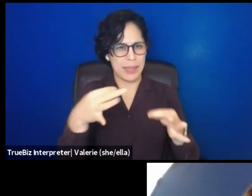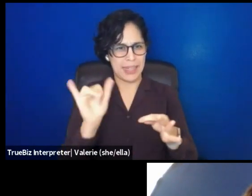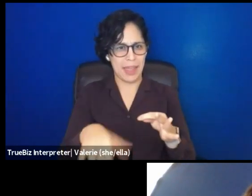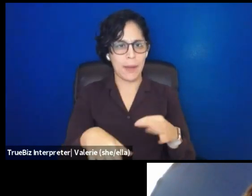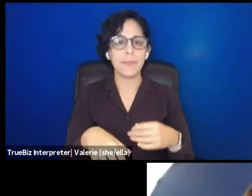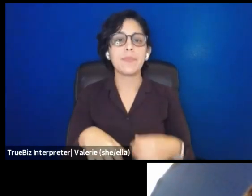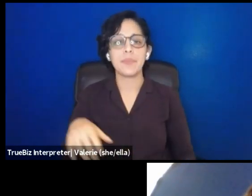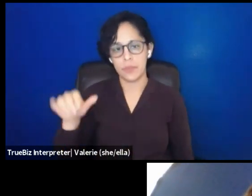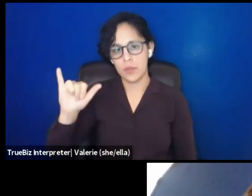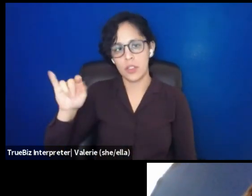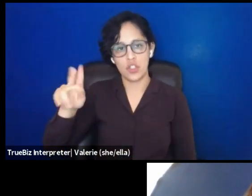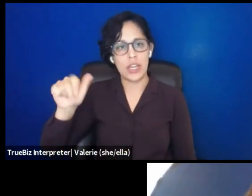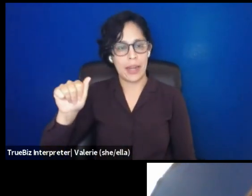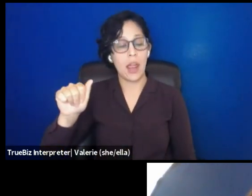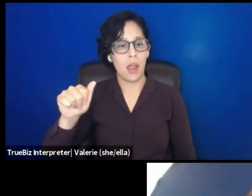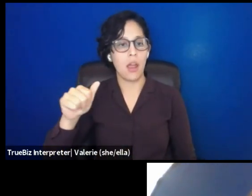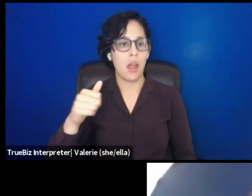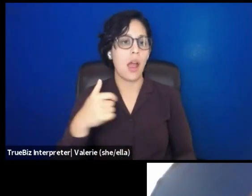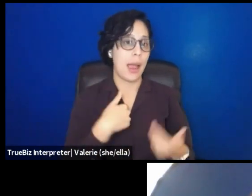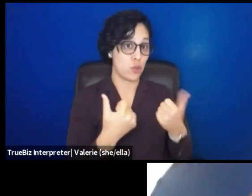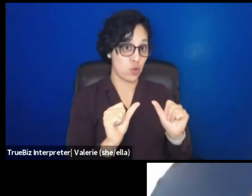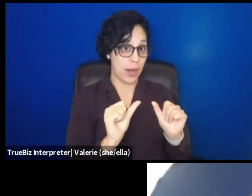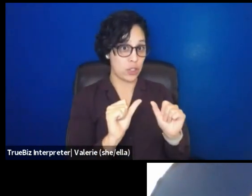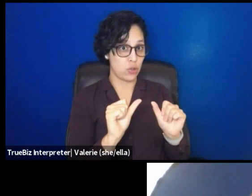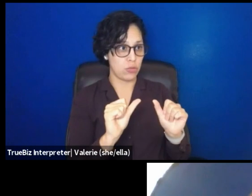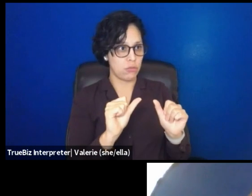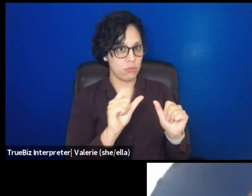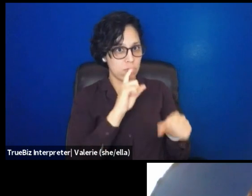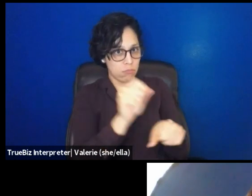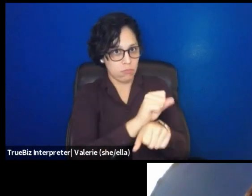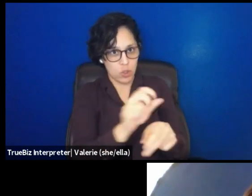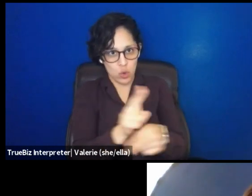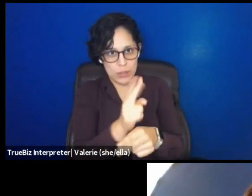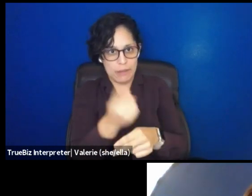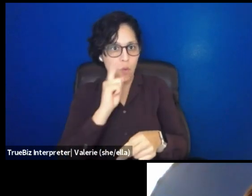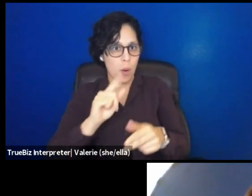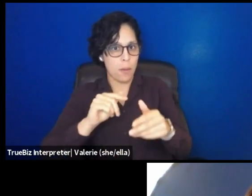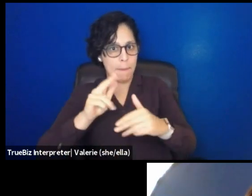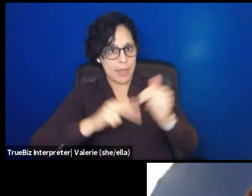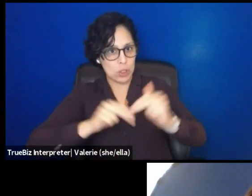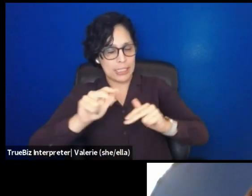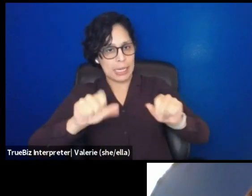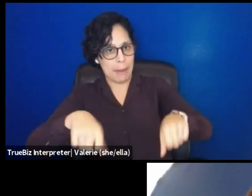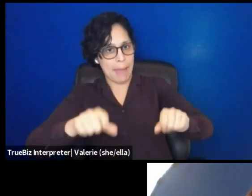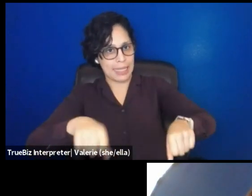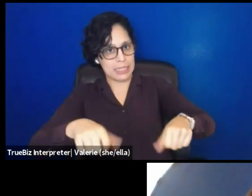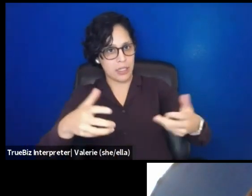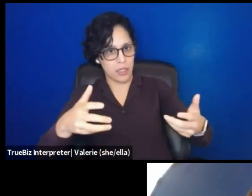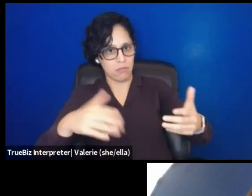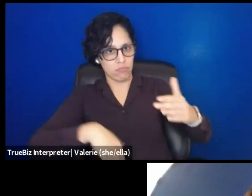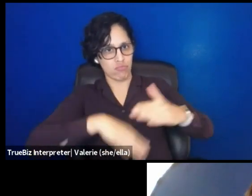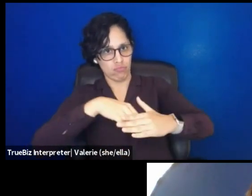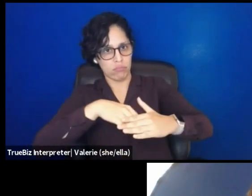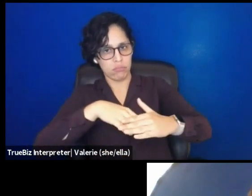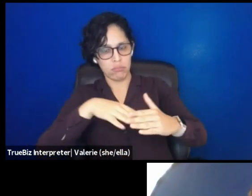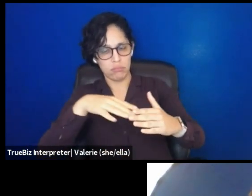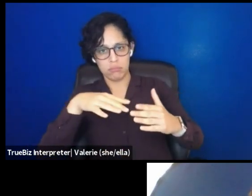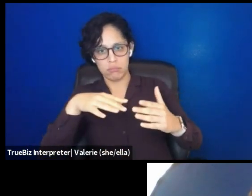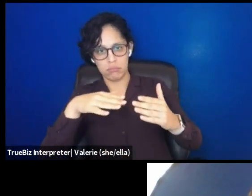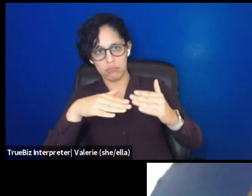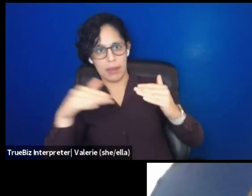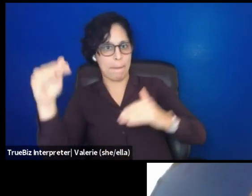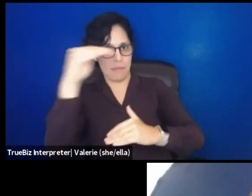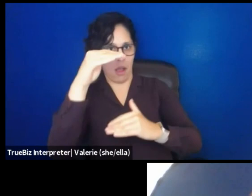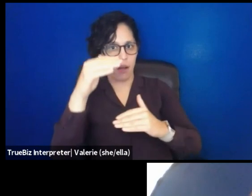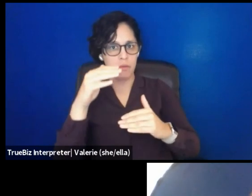using it to build capacity, like using tapping into a whole new source of donors. Um, that messaging can really get across